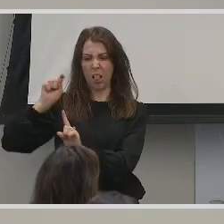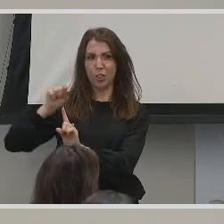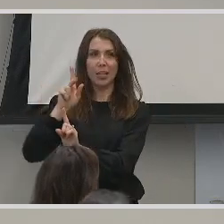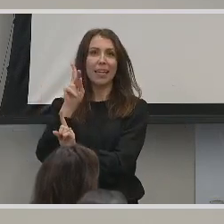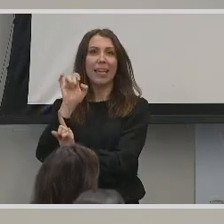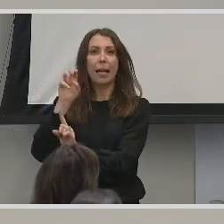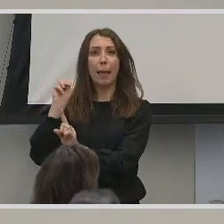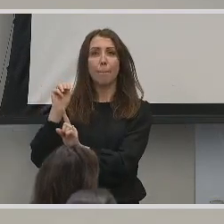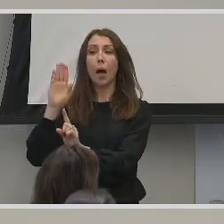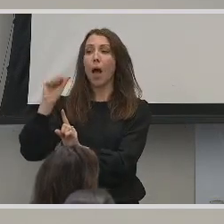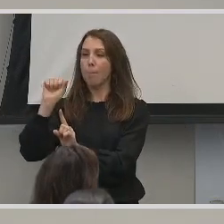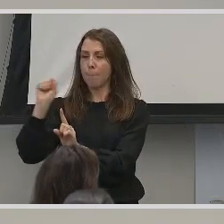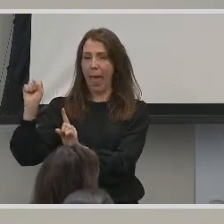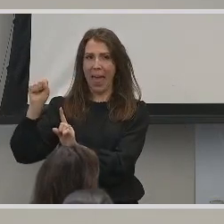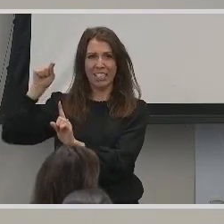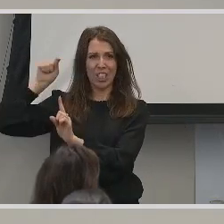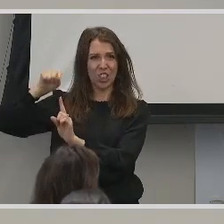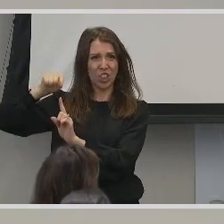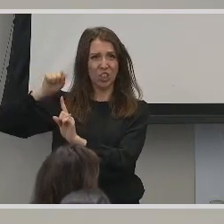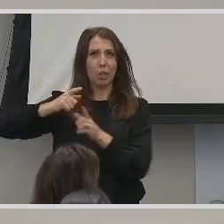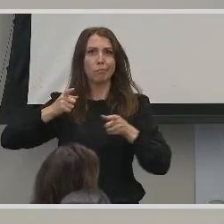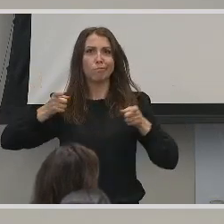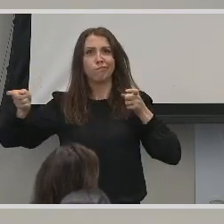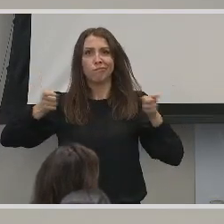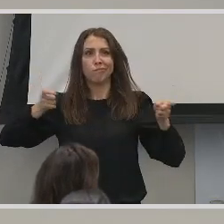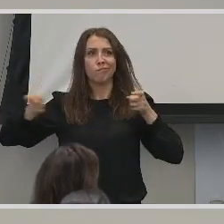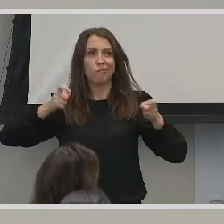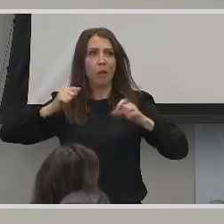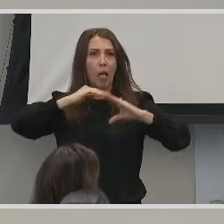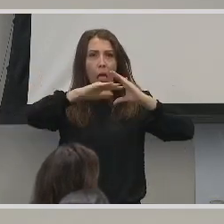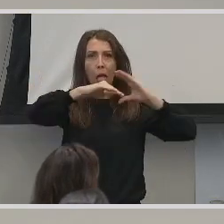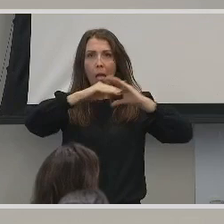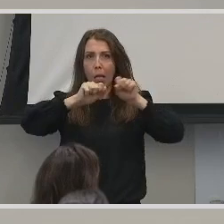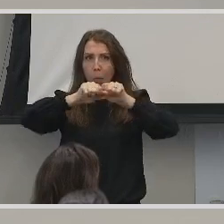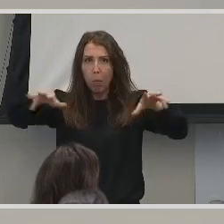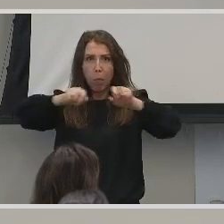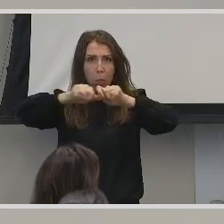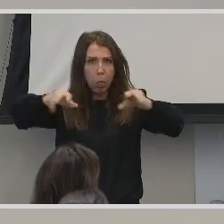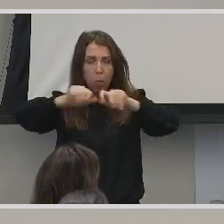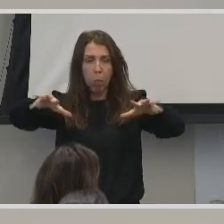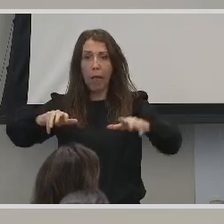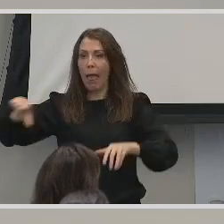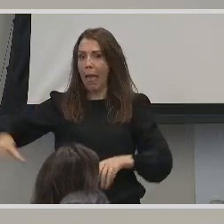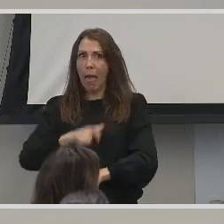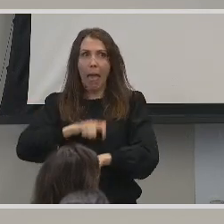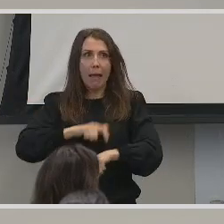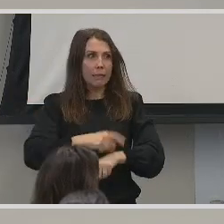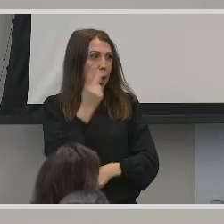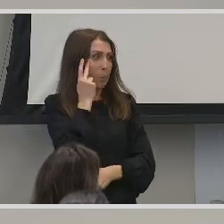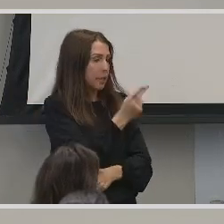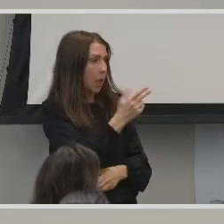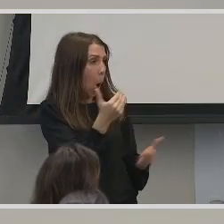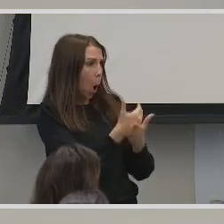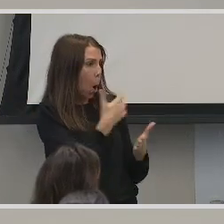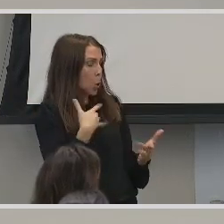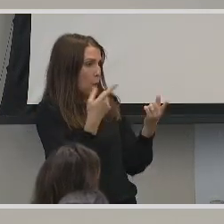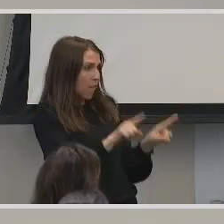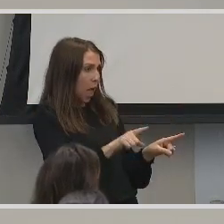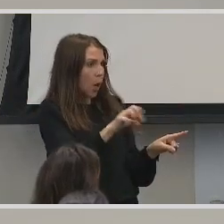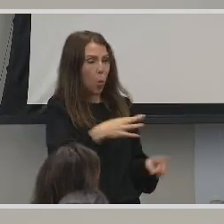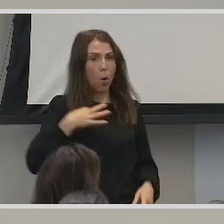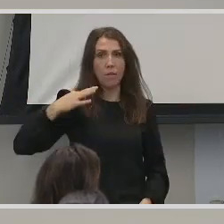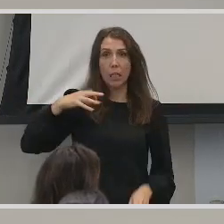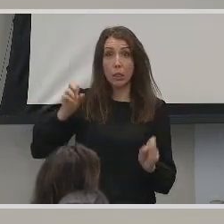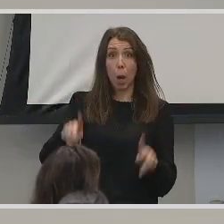her name is Kim Bass. She handles all of that. So anytime I see a new deaf event or I see a volunteer